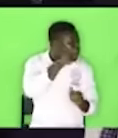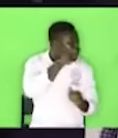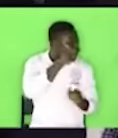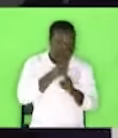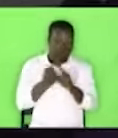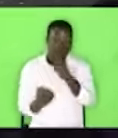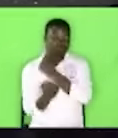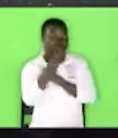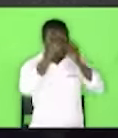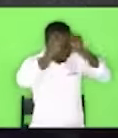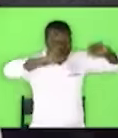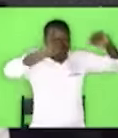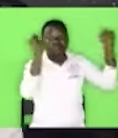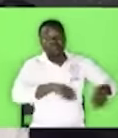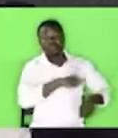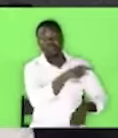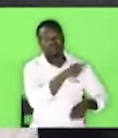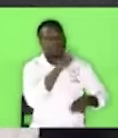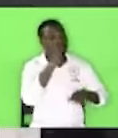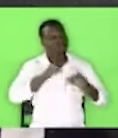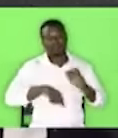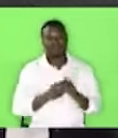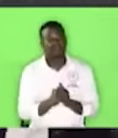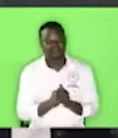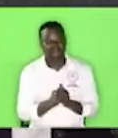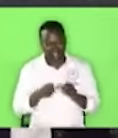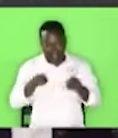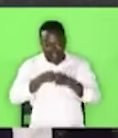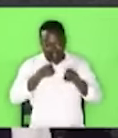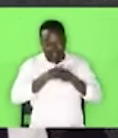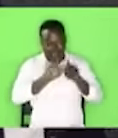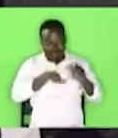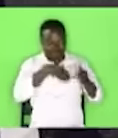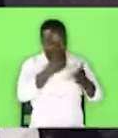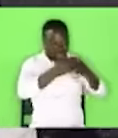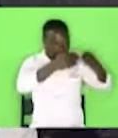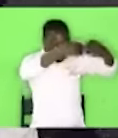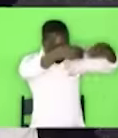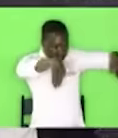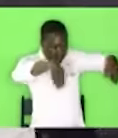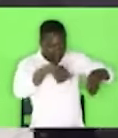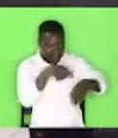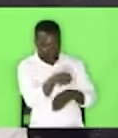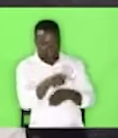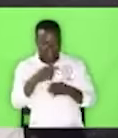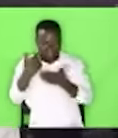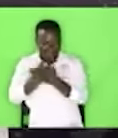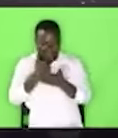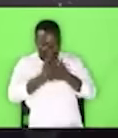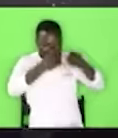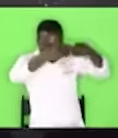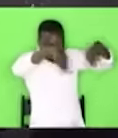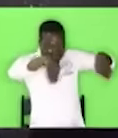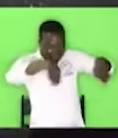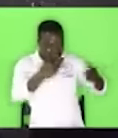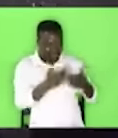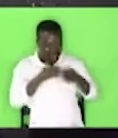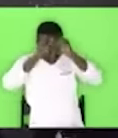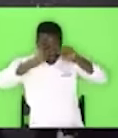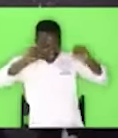when you get to the border of your jurisdiction where you are a president a ruler